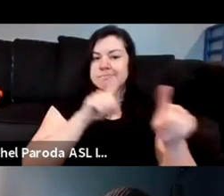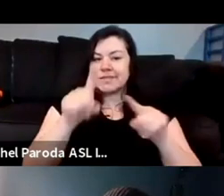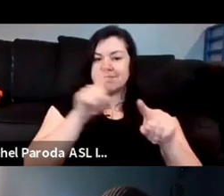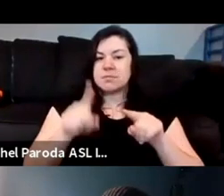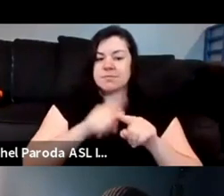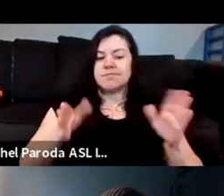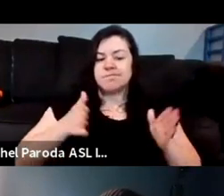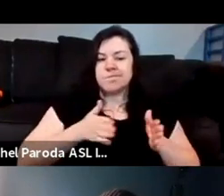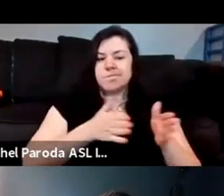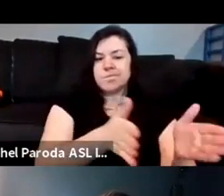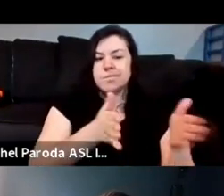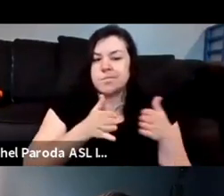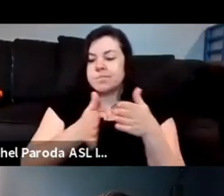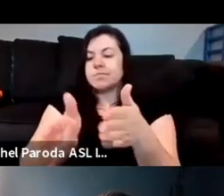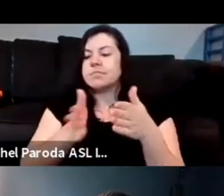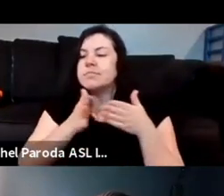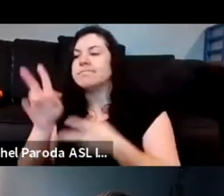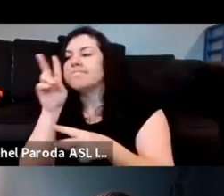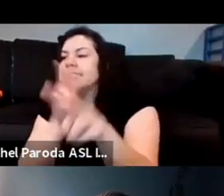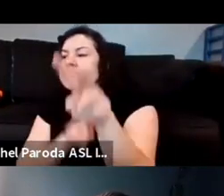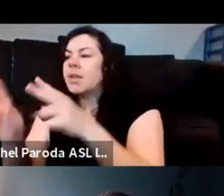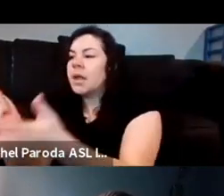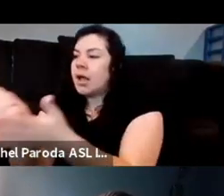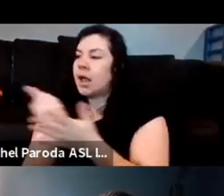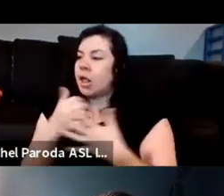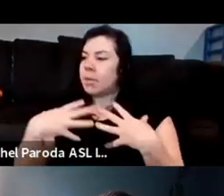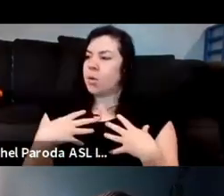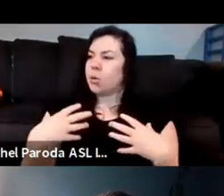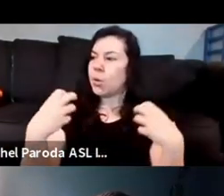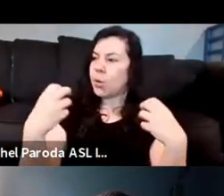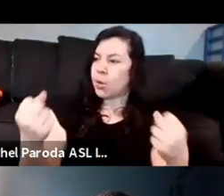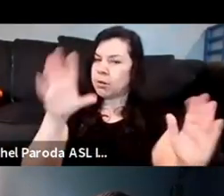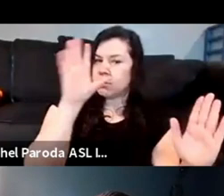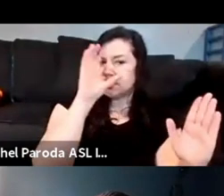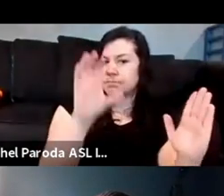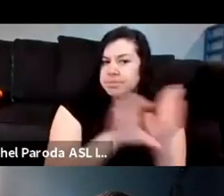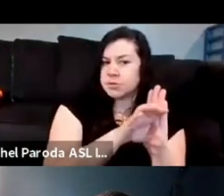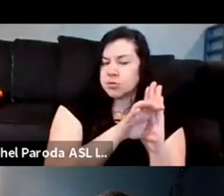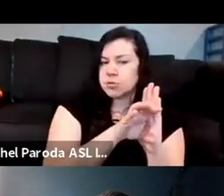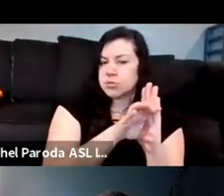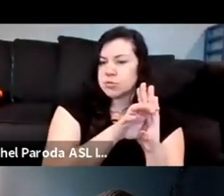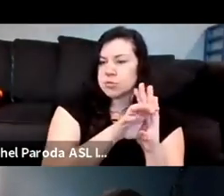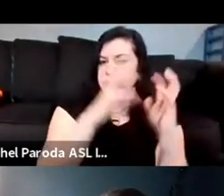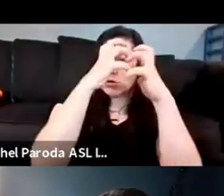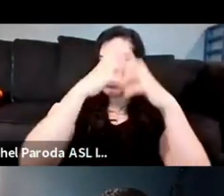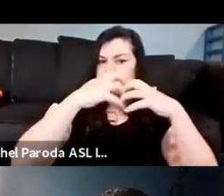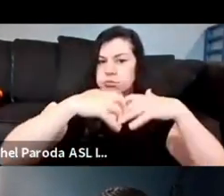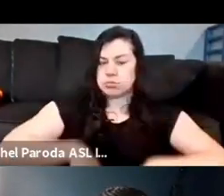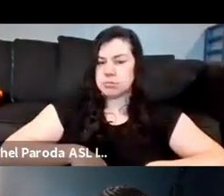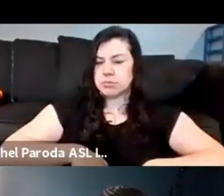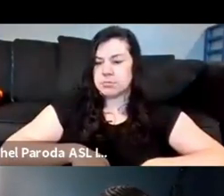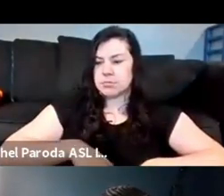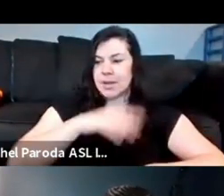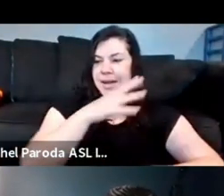looking that bring us healing that deconstruct images um and that resist spectatorial